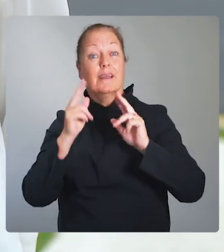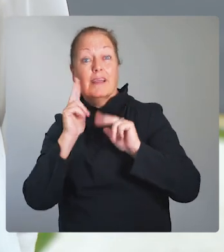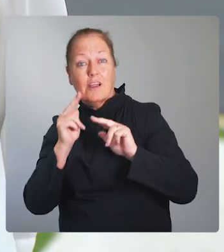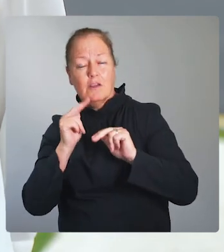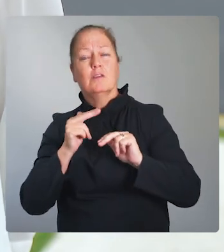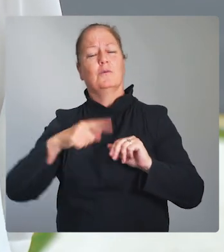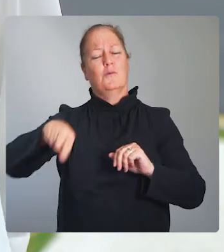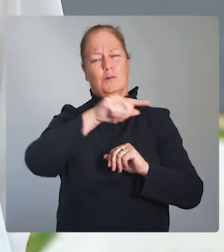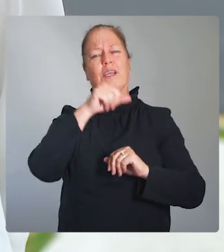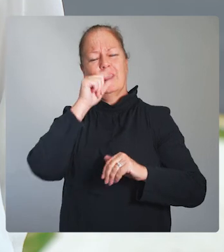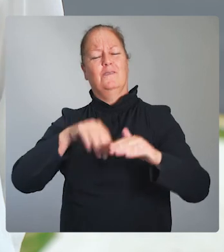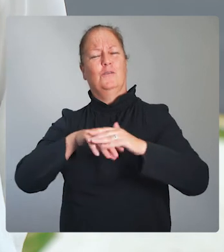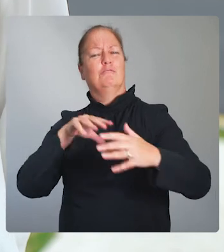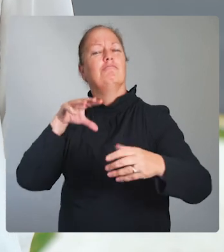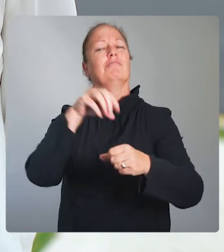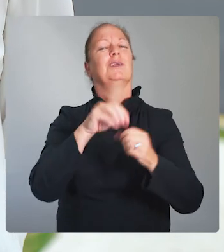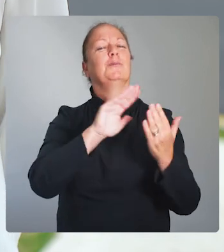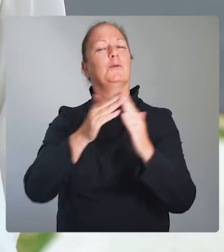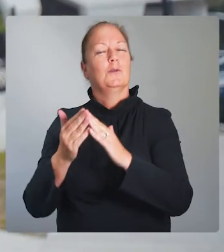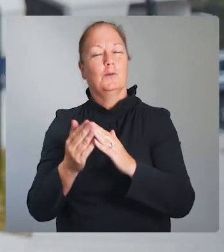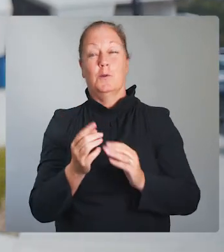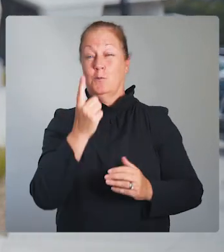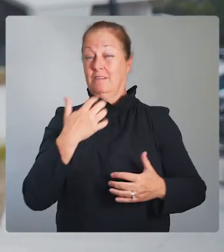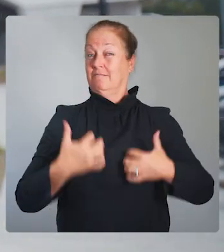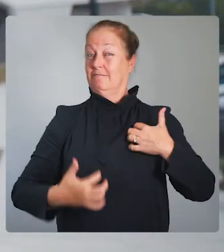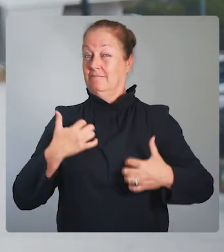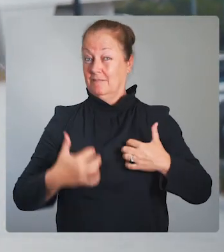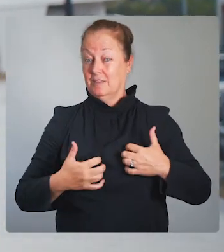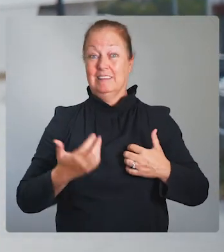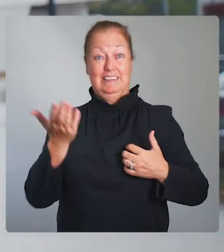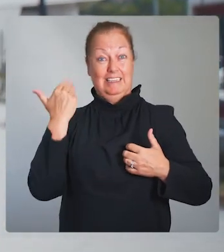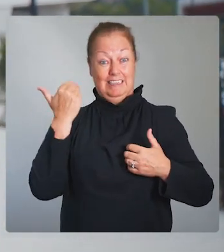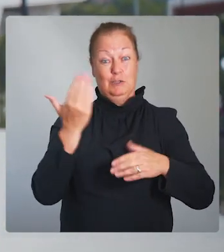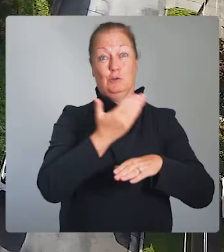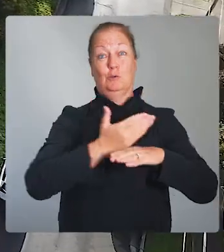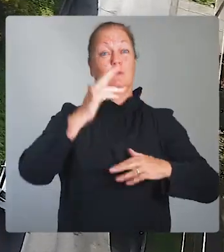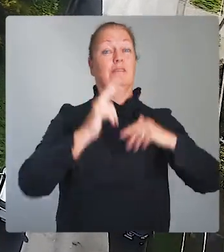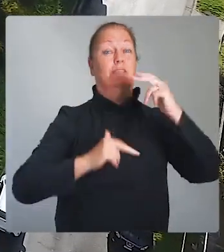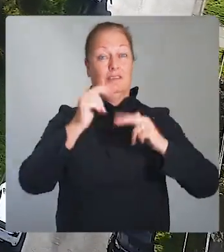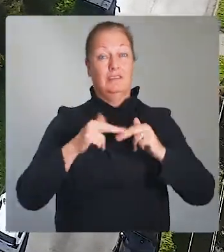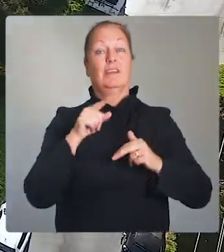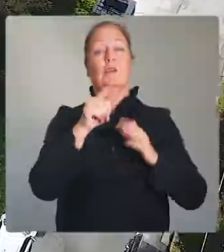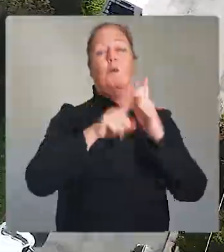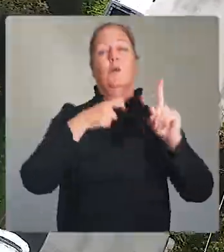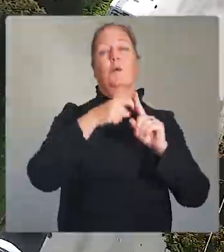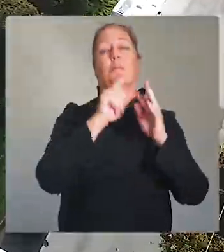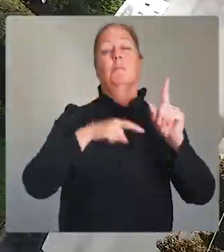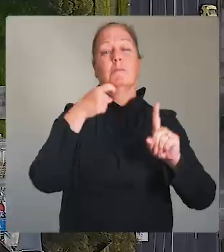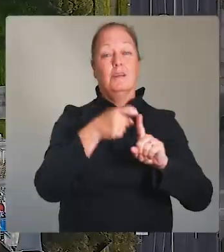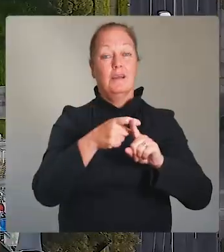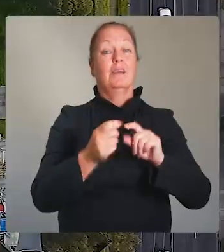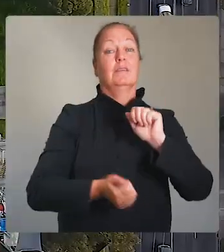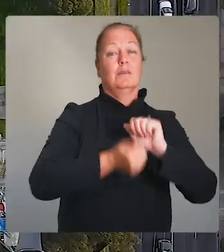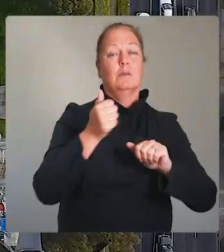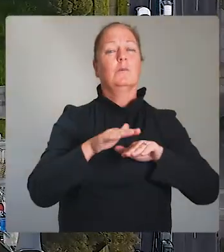in the community. One thing we're very excited to present is the newly renovated Oak Park Sports and Aquatics Centre. Opened in October